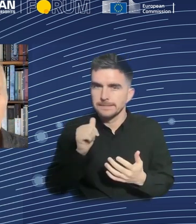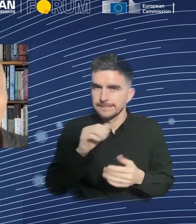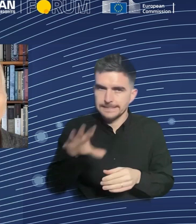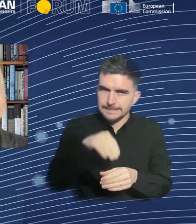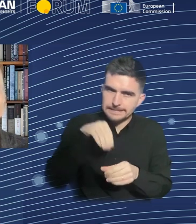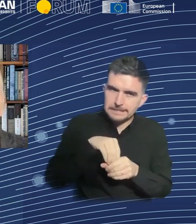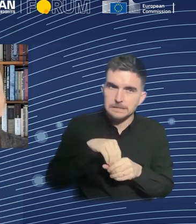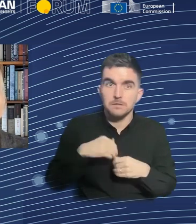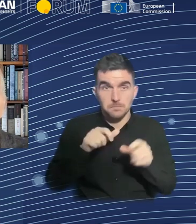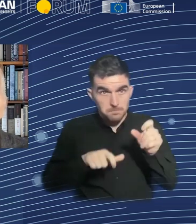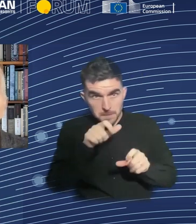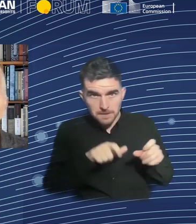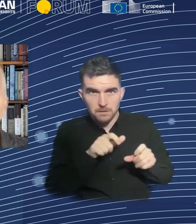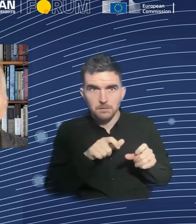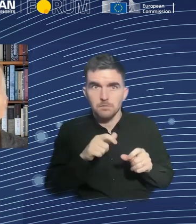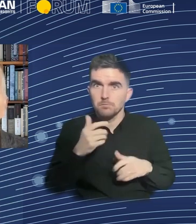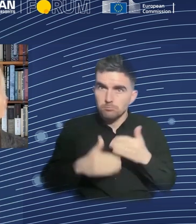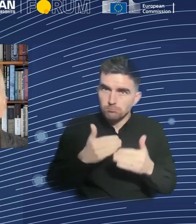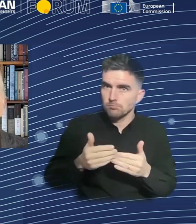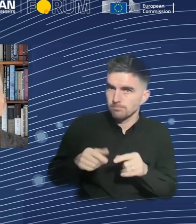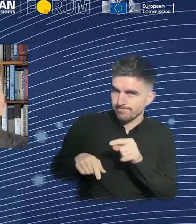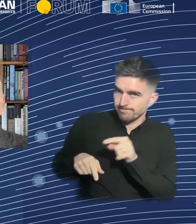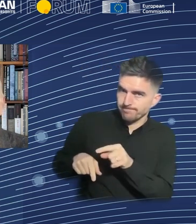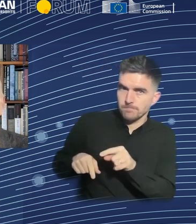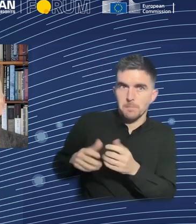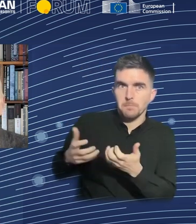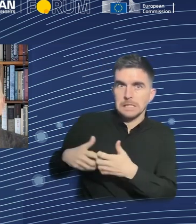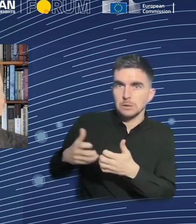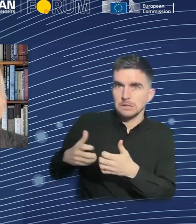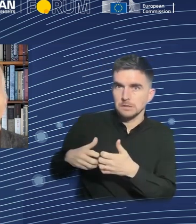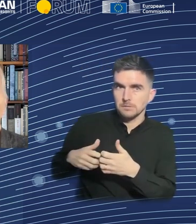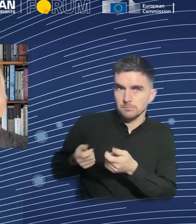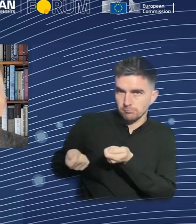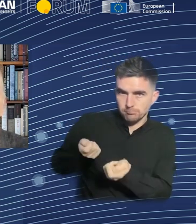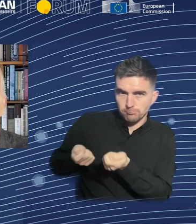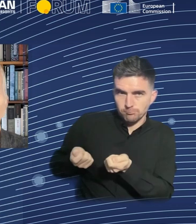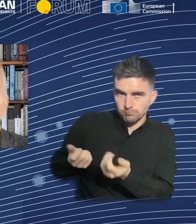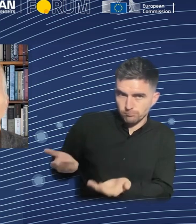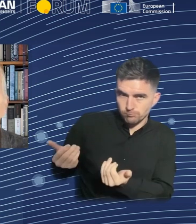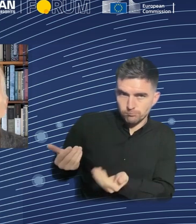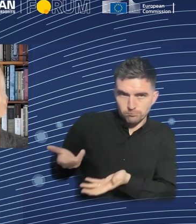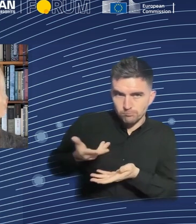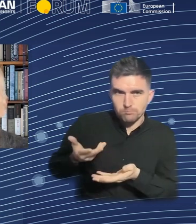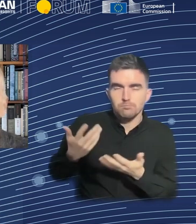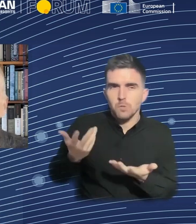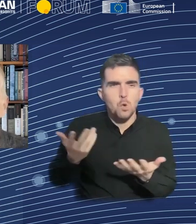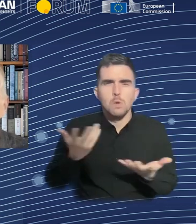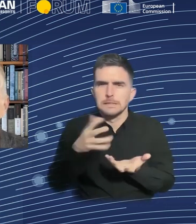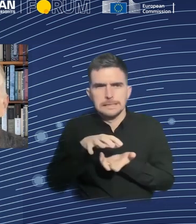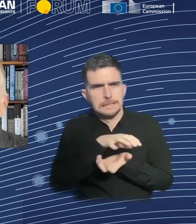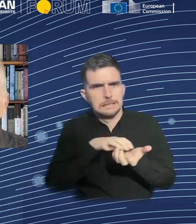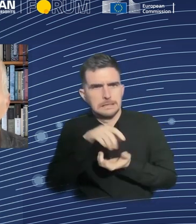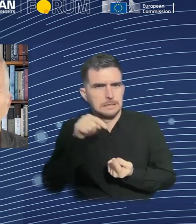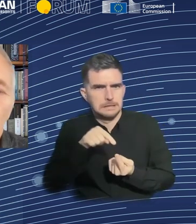Milton Friedman in 1970 wrote the standard, the social responsibility of business